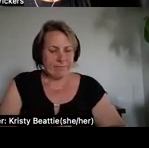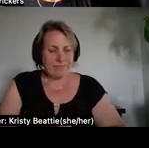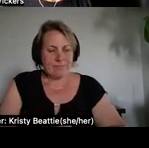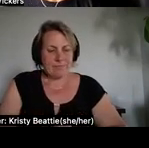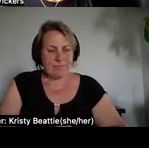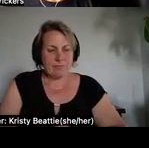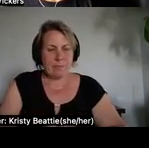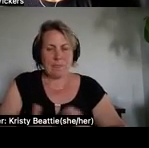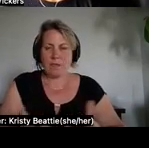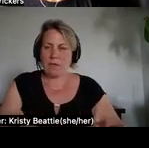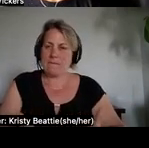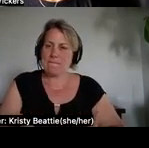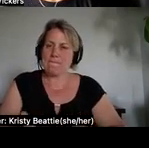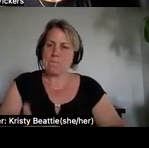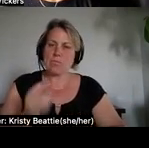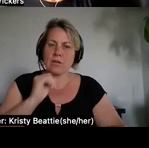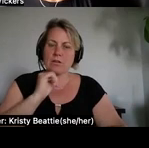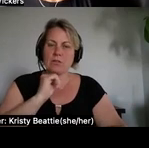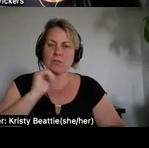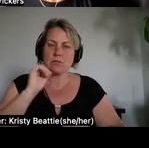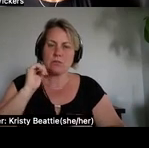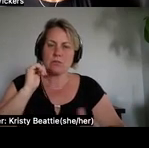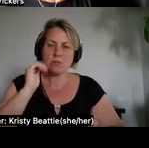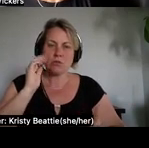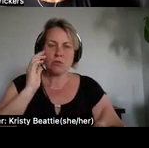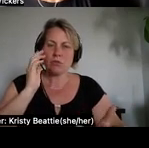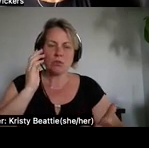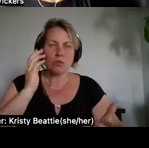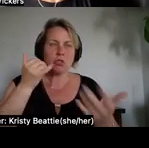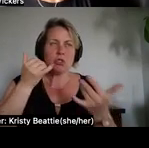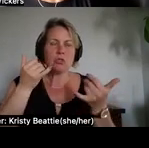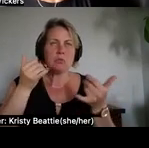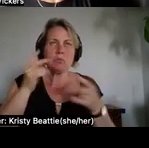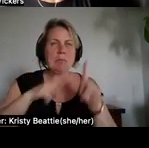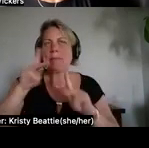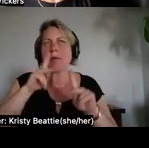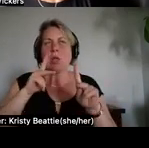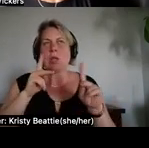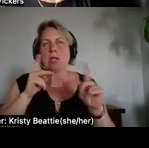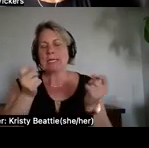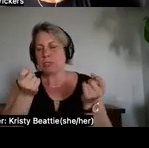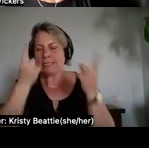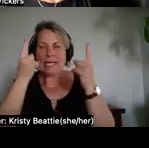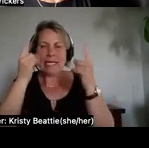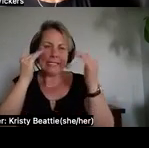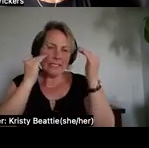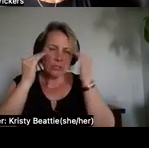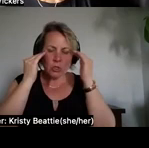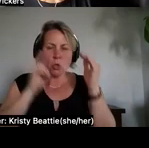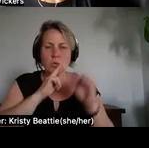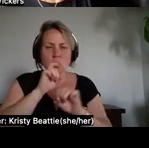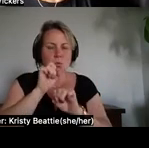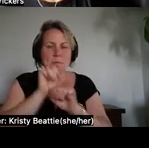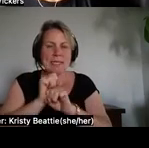there isn't the knowledge of the atrocities that happened in indian residential schools